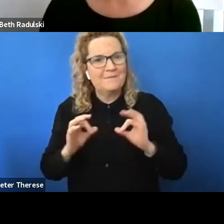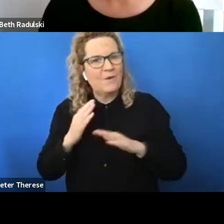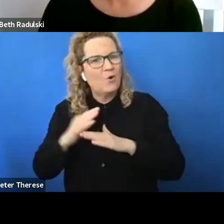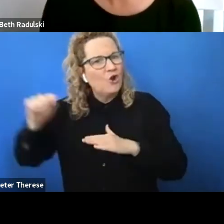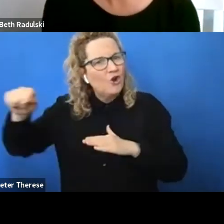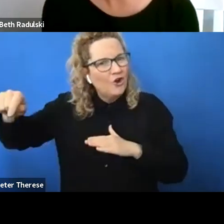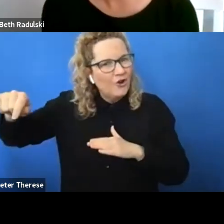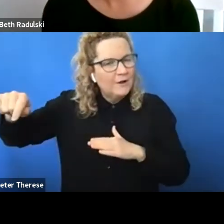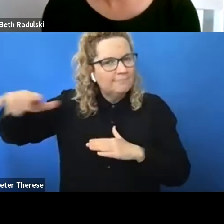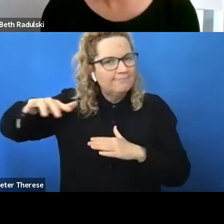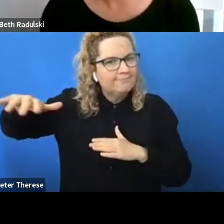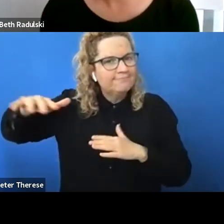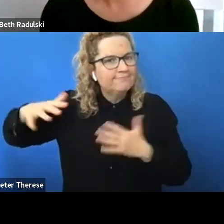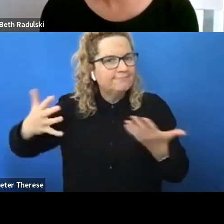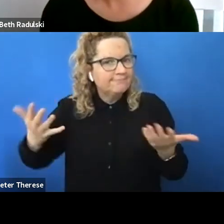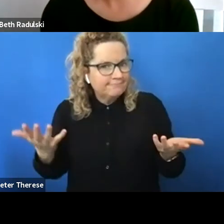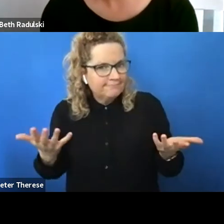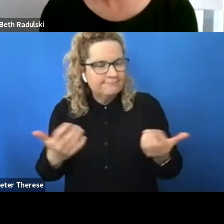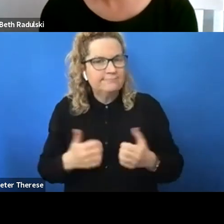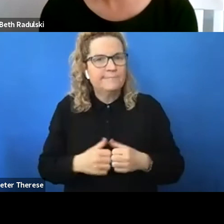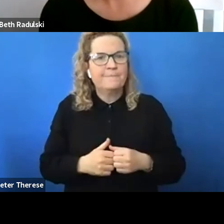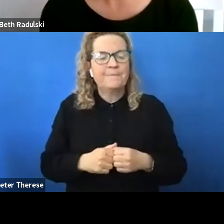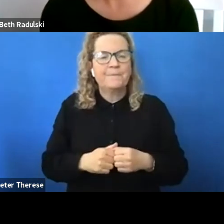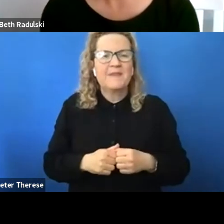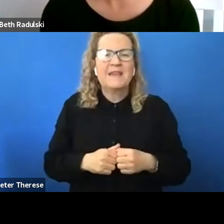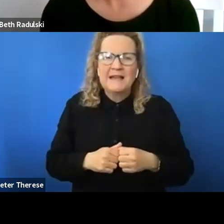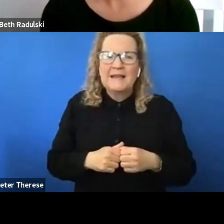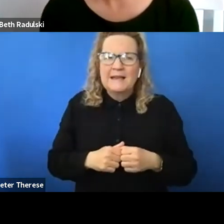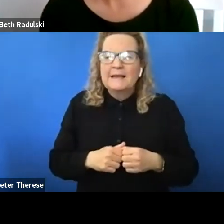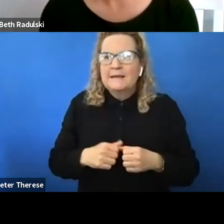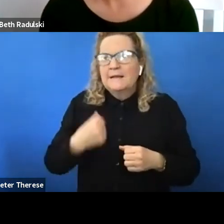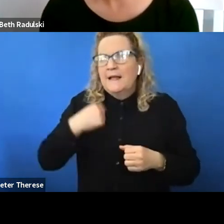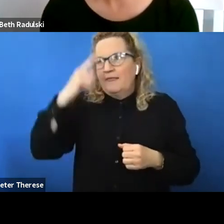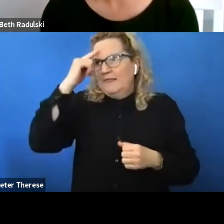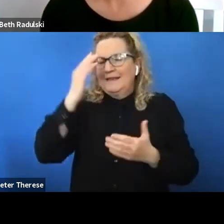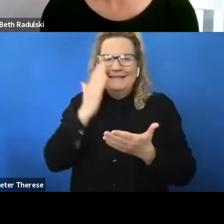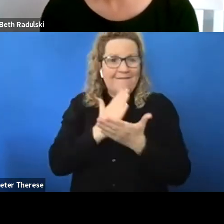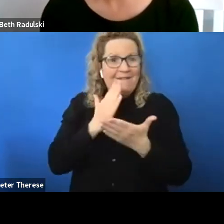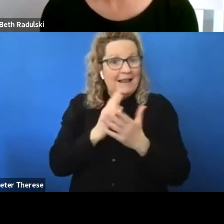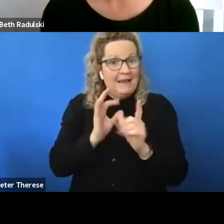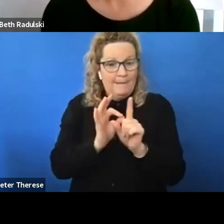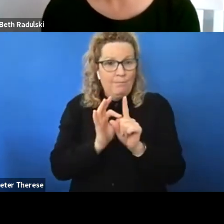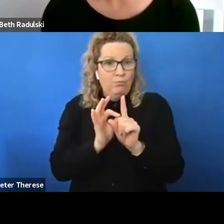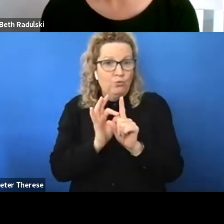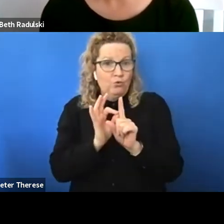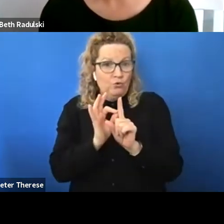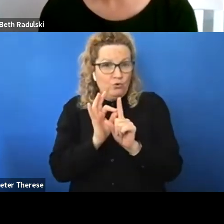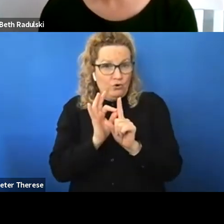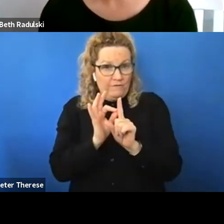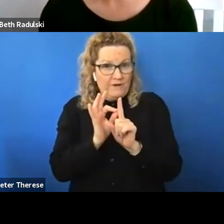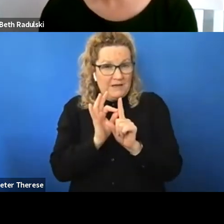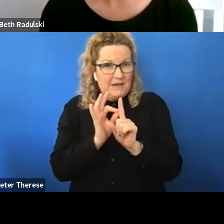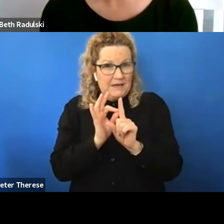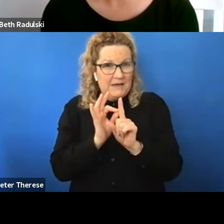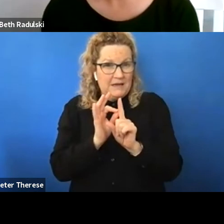anthony has raised um i think it's definitely improving in particularly my